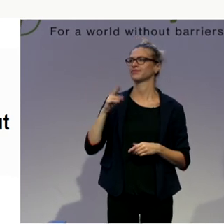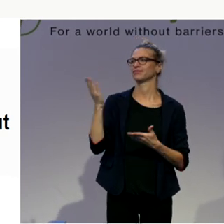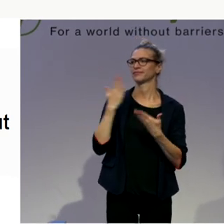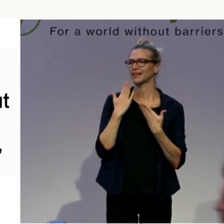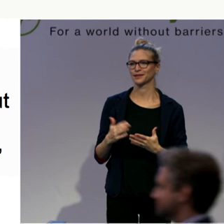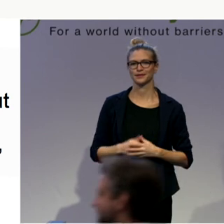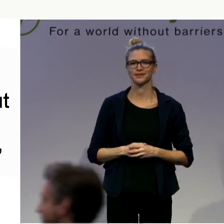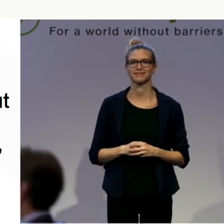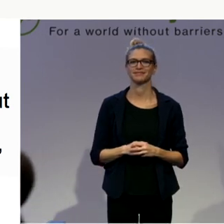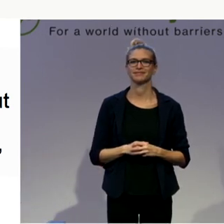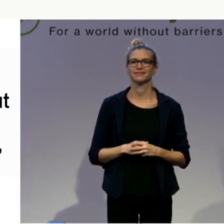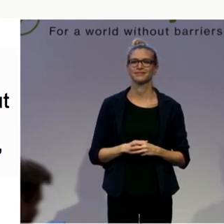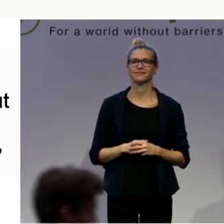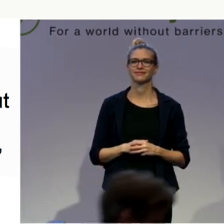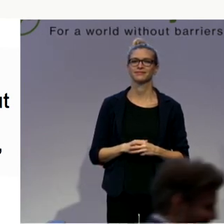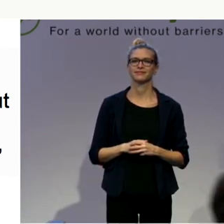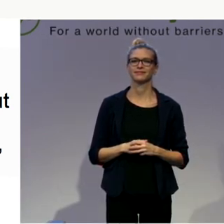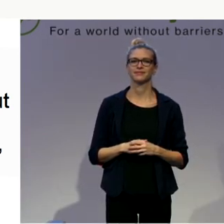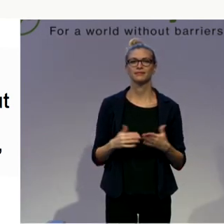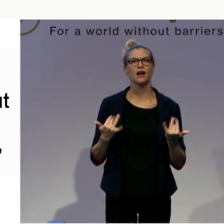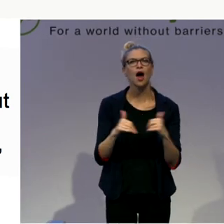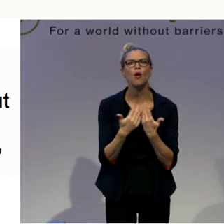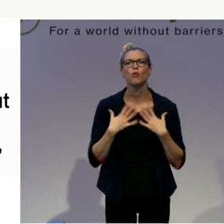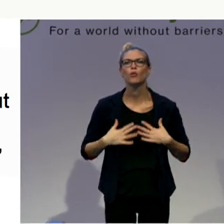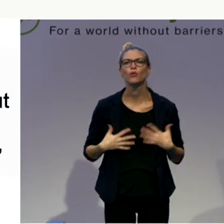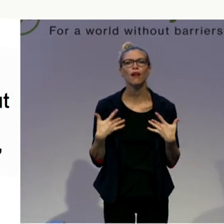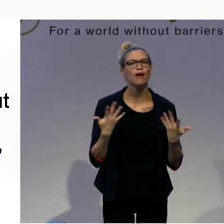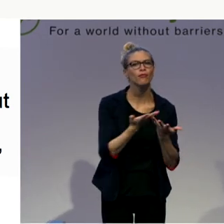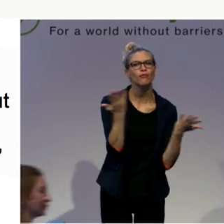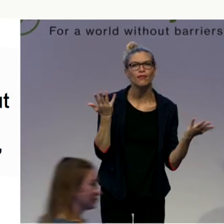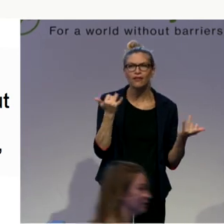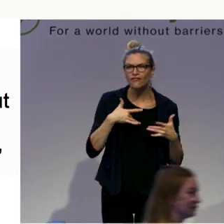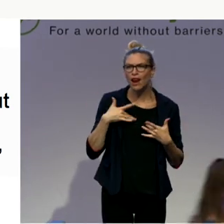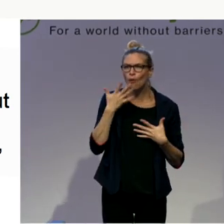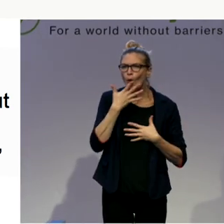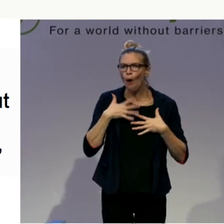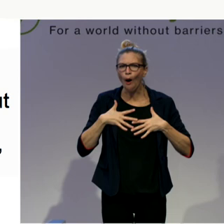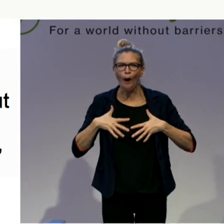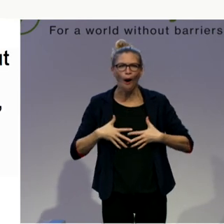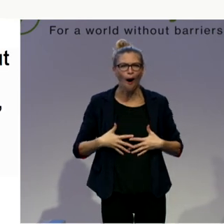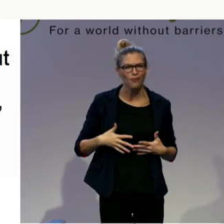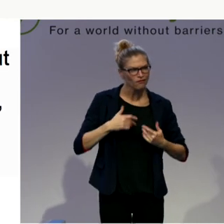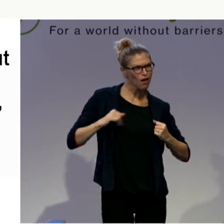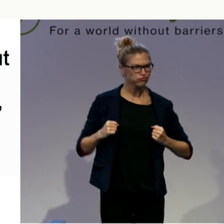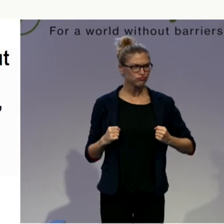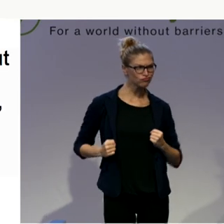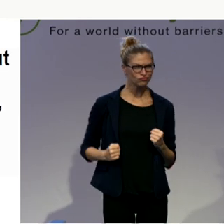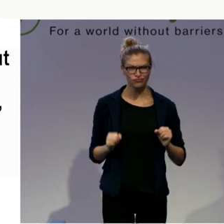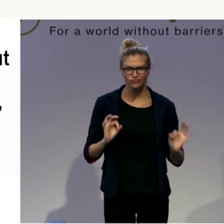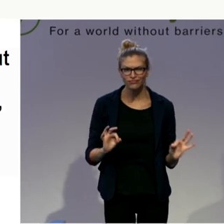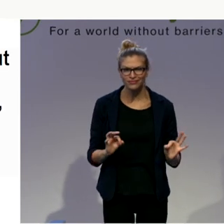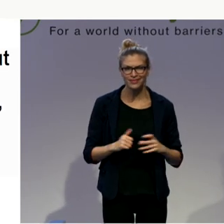So, so how are we all feeling? Feeling a little bit warm and stretched in the body? Okay, so